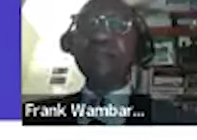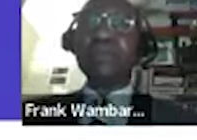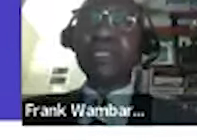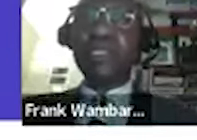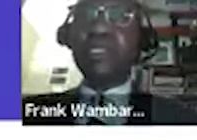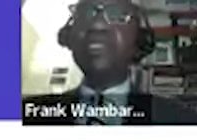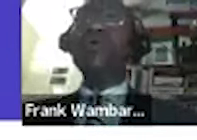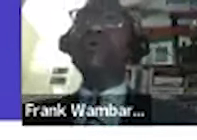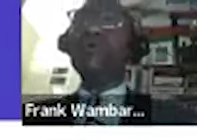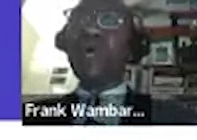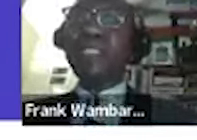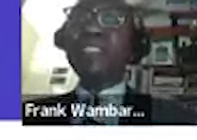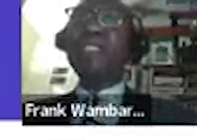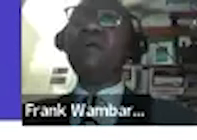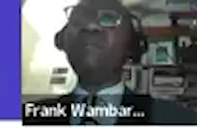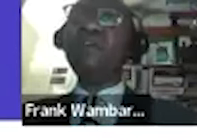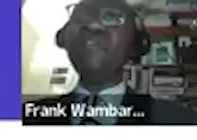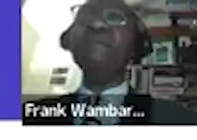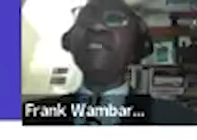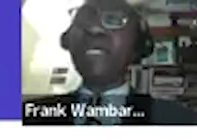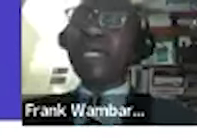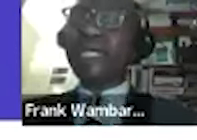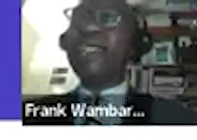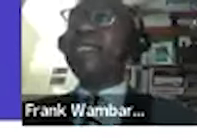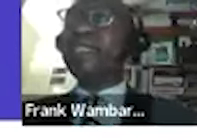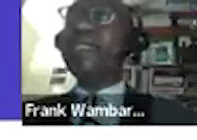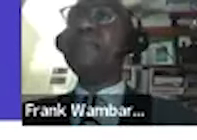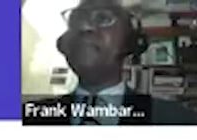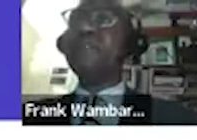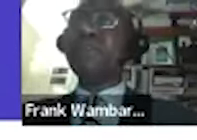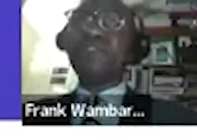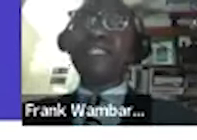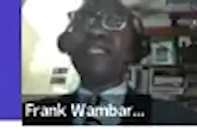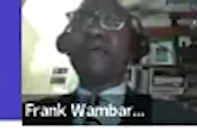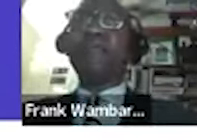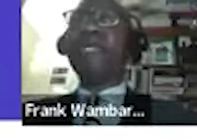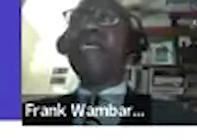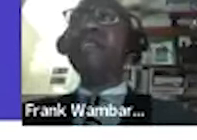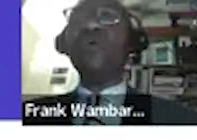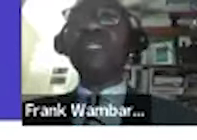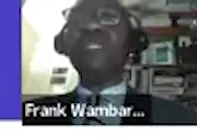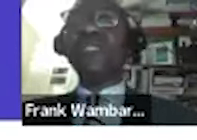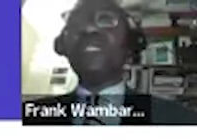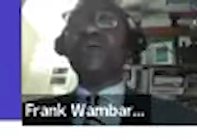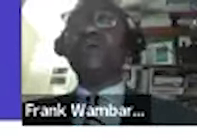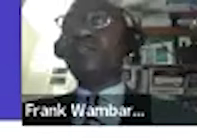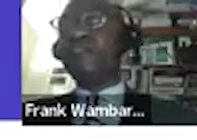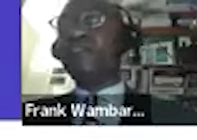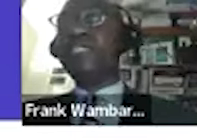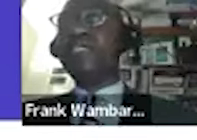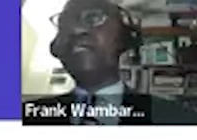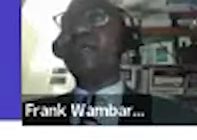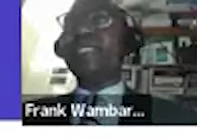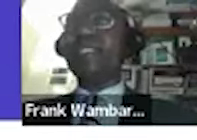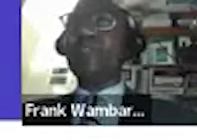so when you decide you're moving get the letters and the emails for the employer or recruiter or the